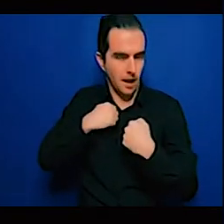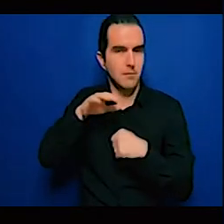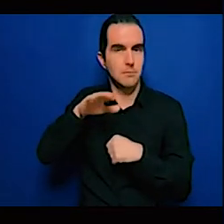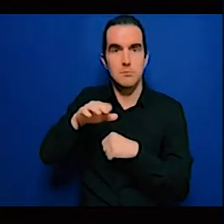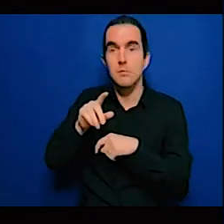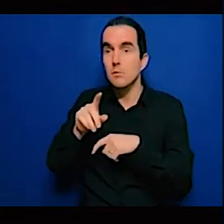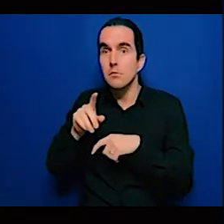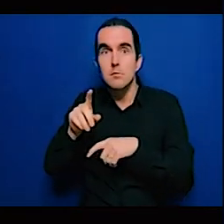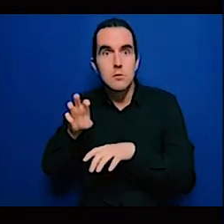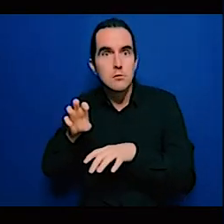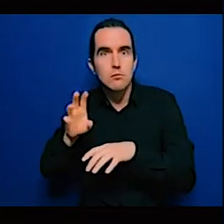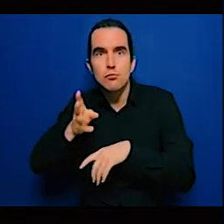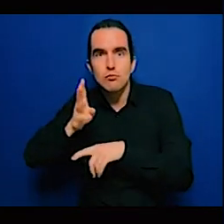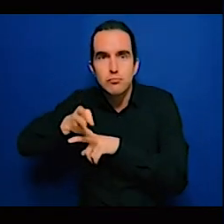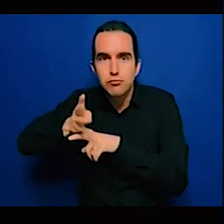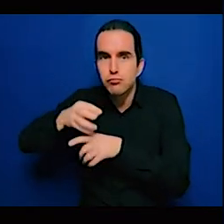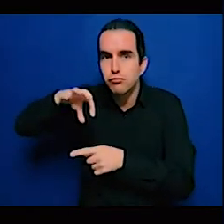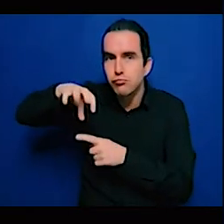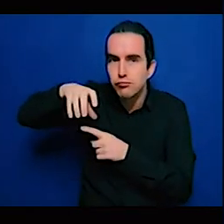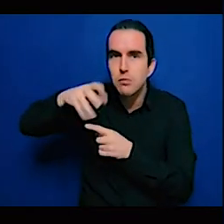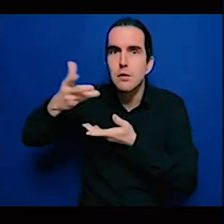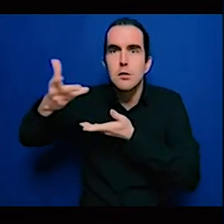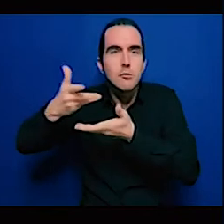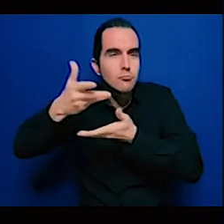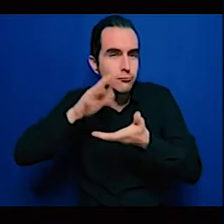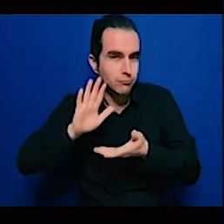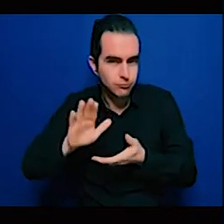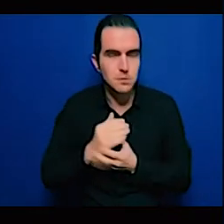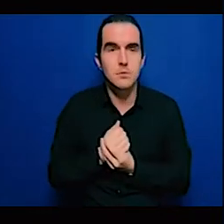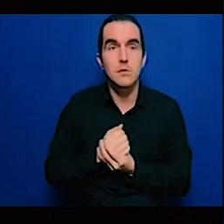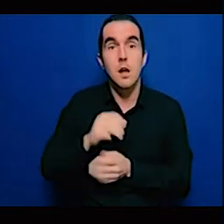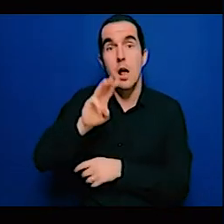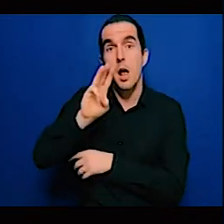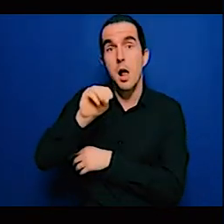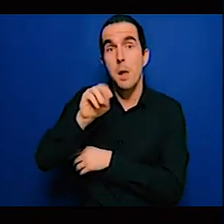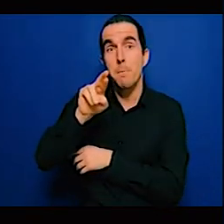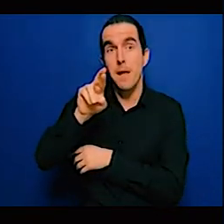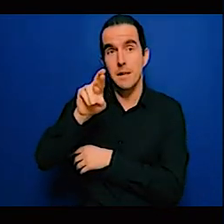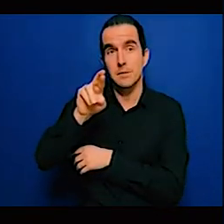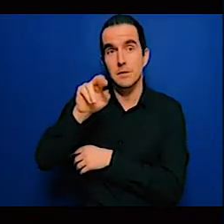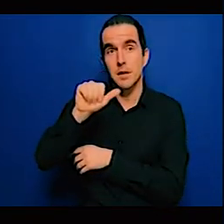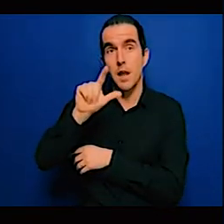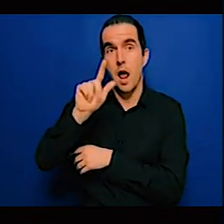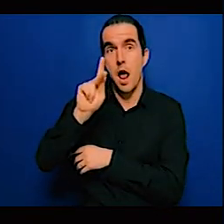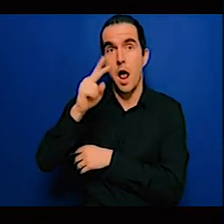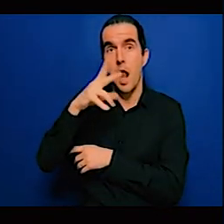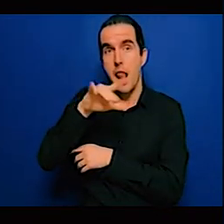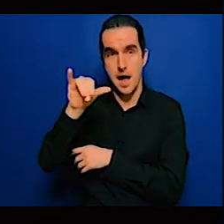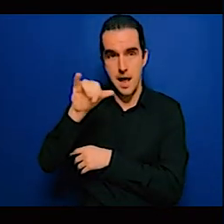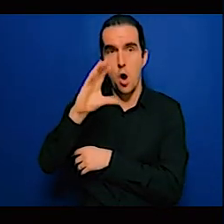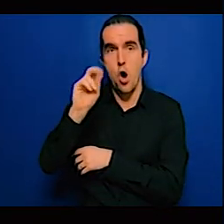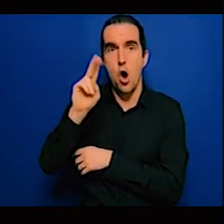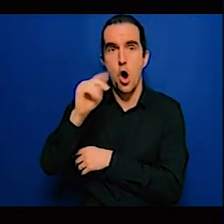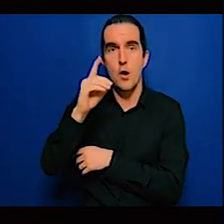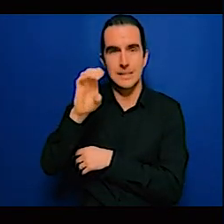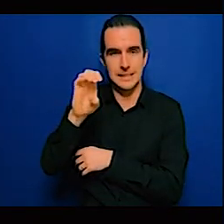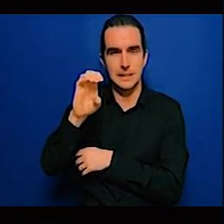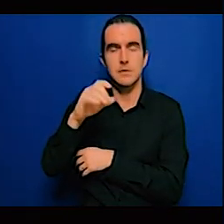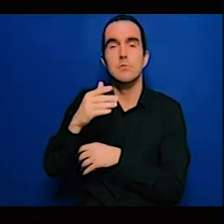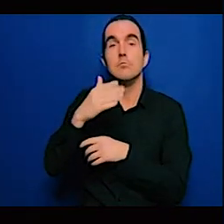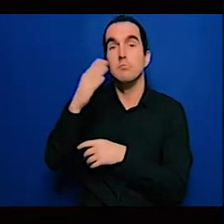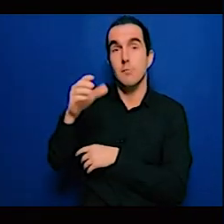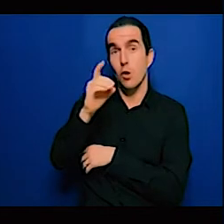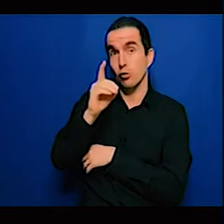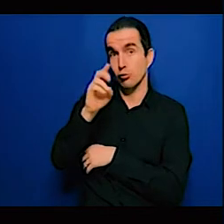the France National Research Institute for Sustainable Development, IRD. We have Dr.